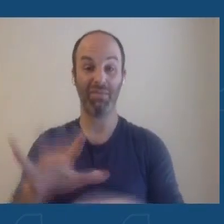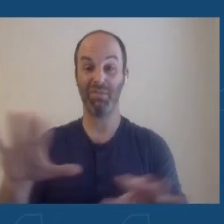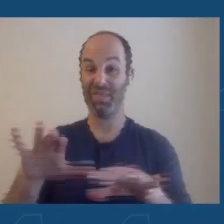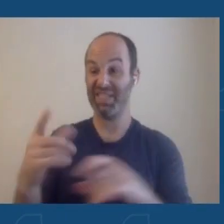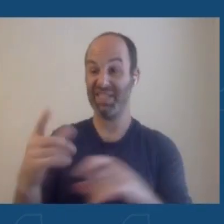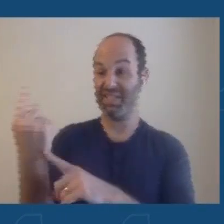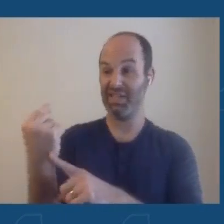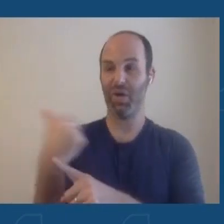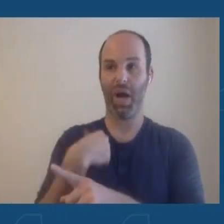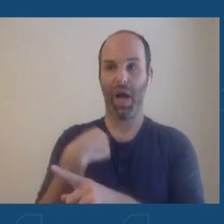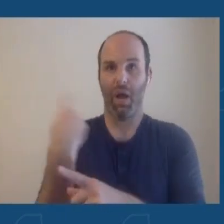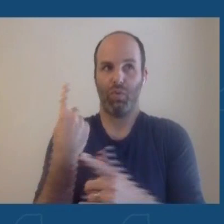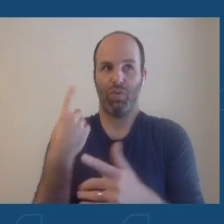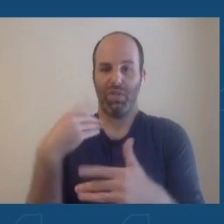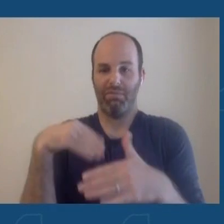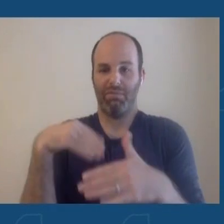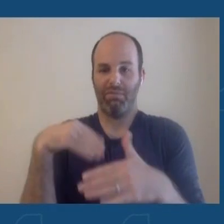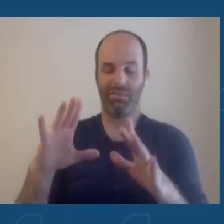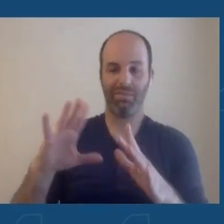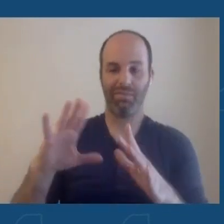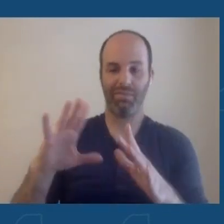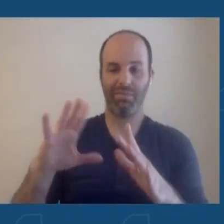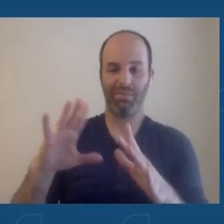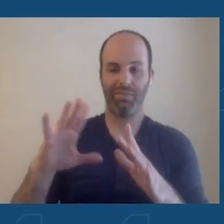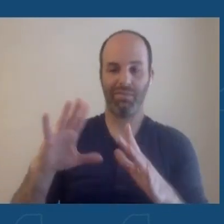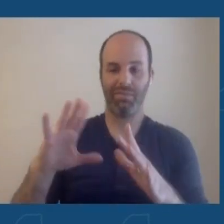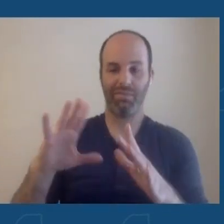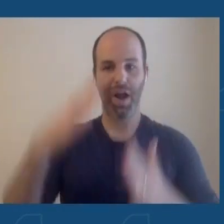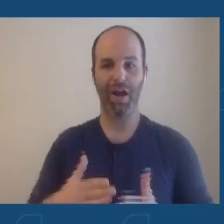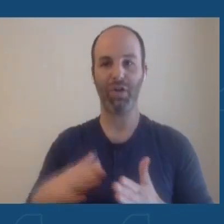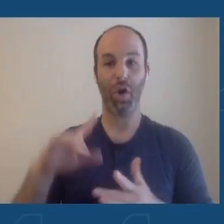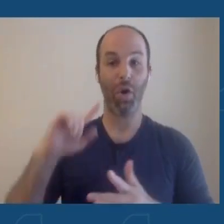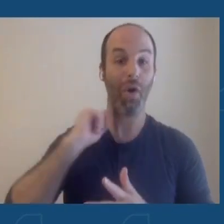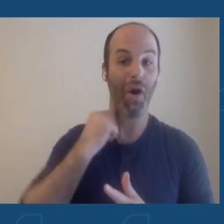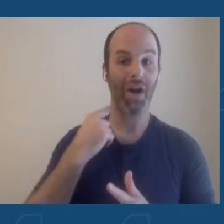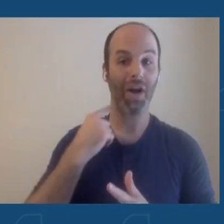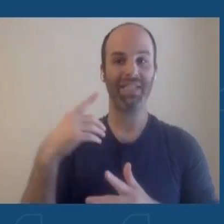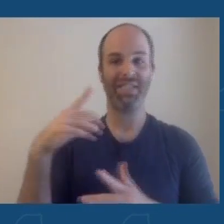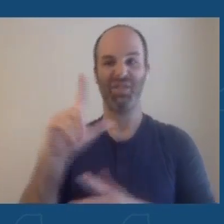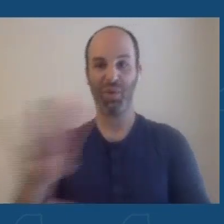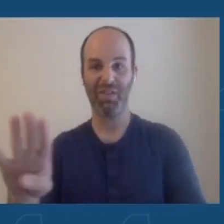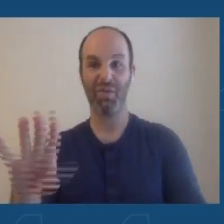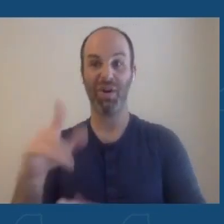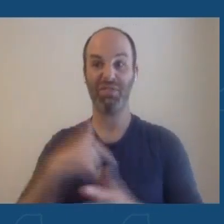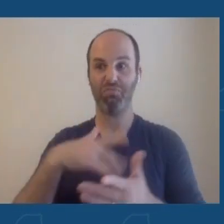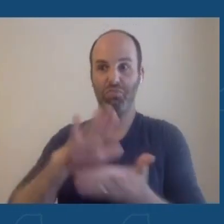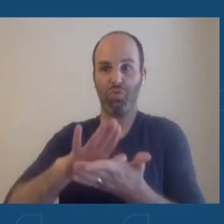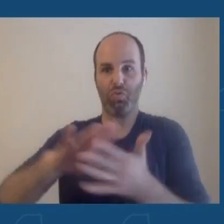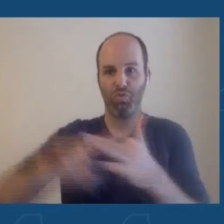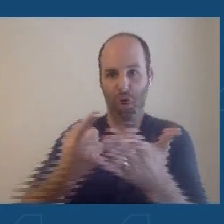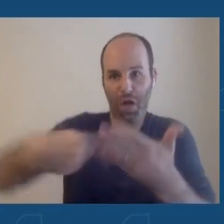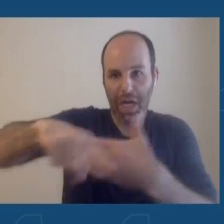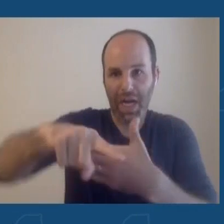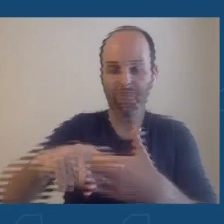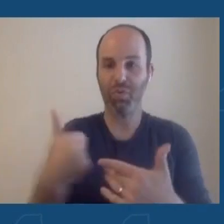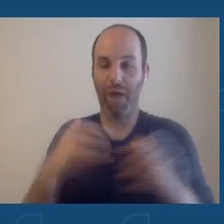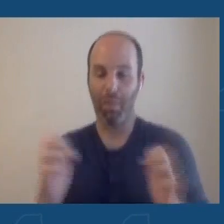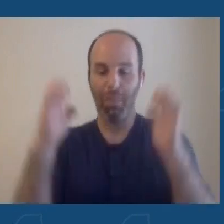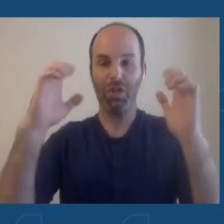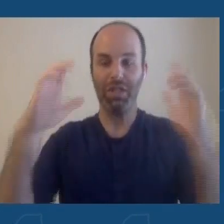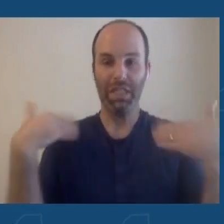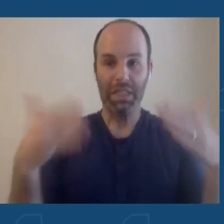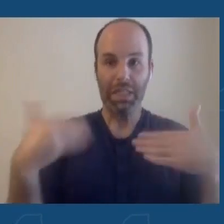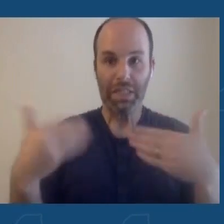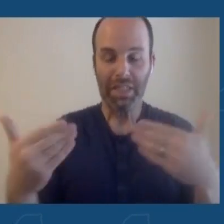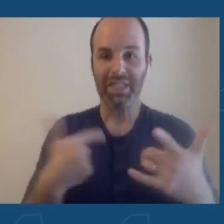24th. The start of school was literally the next week so we had an emergency crisis where we were trying very, very